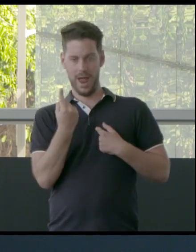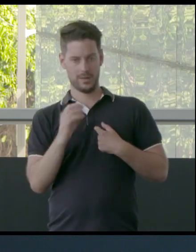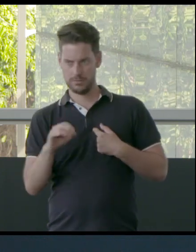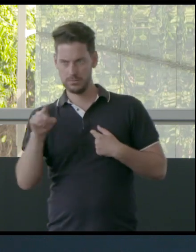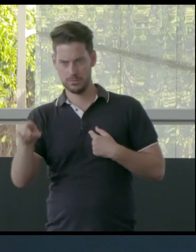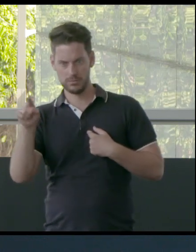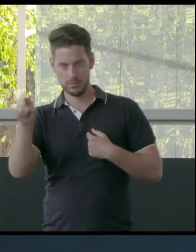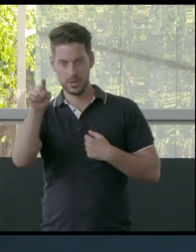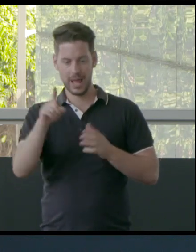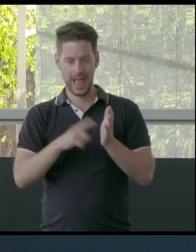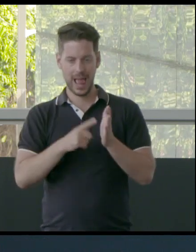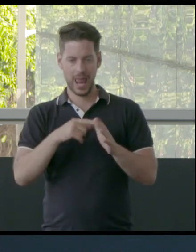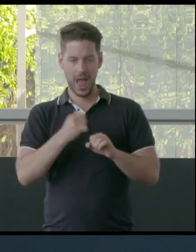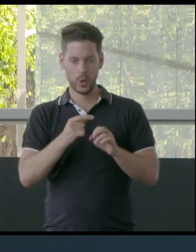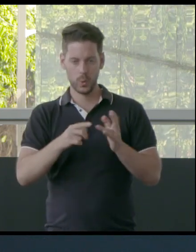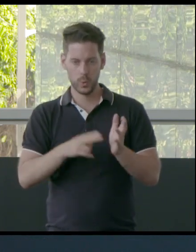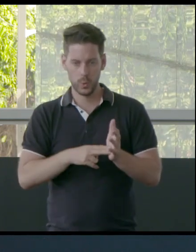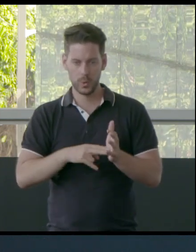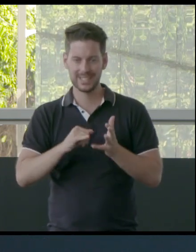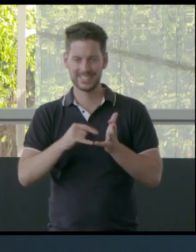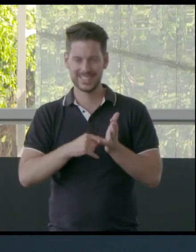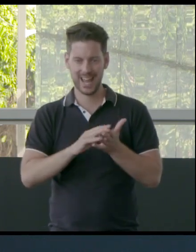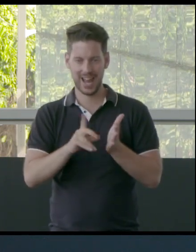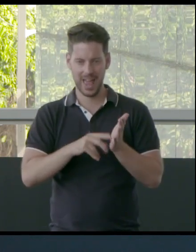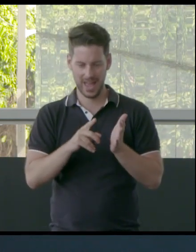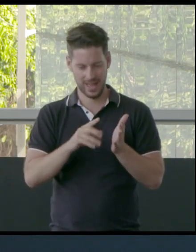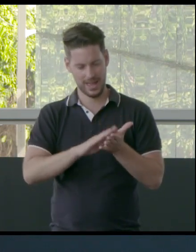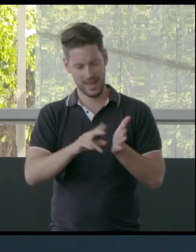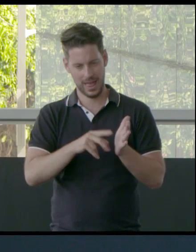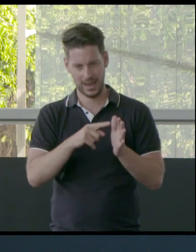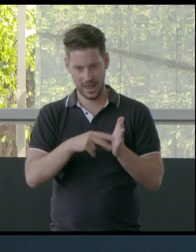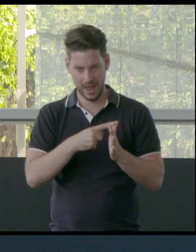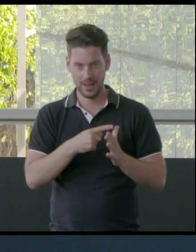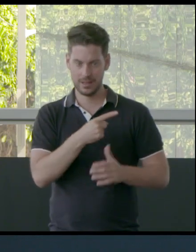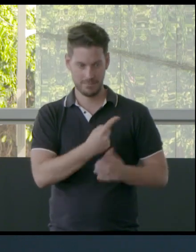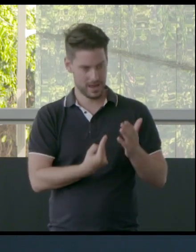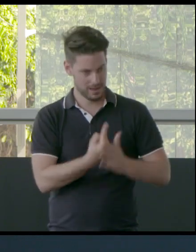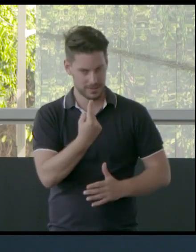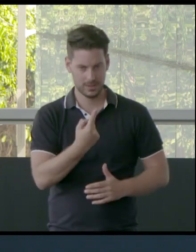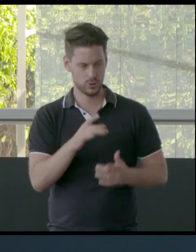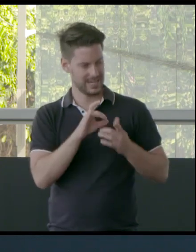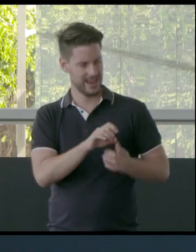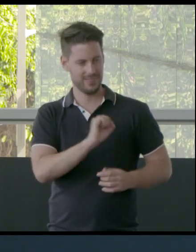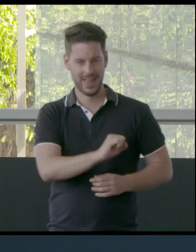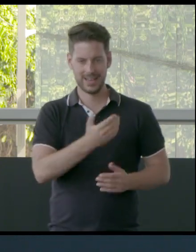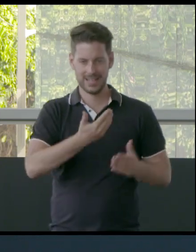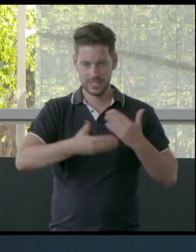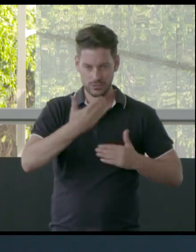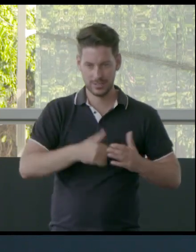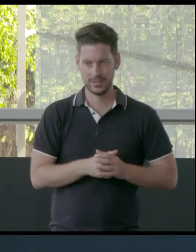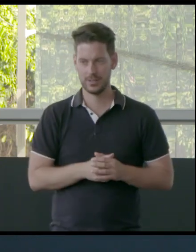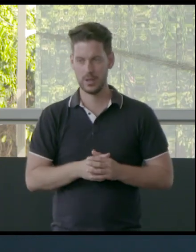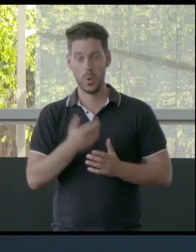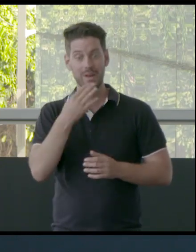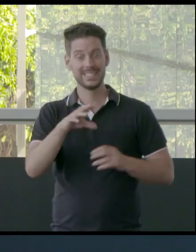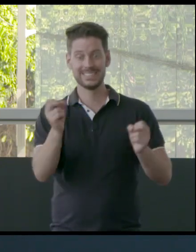on Nagoon, St Helena, which is what it's called here, to connect to that specific history. When it was